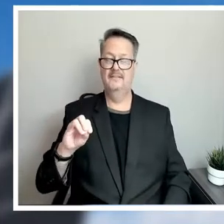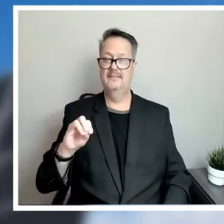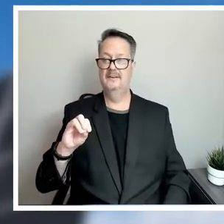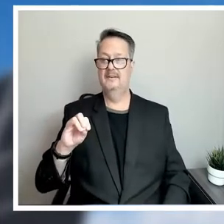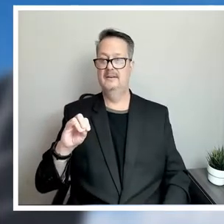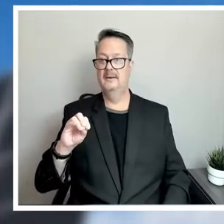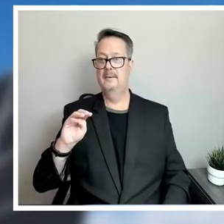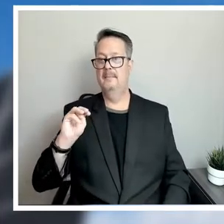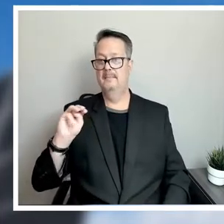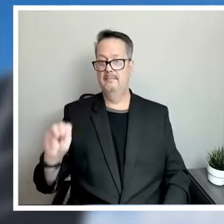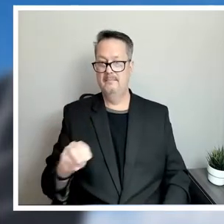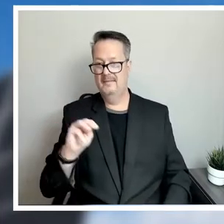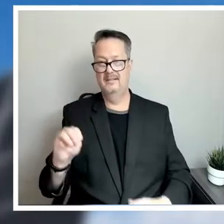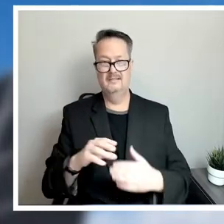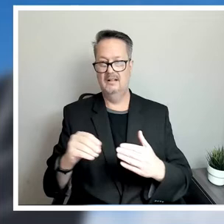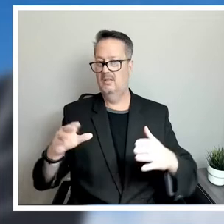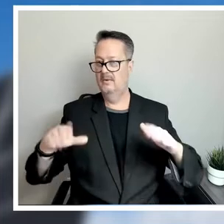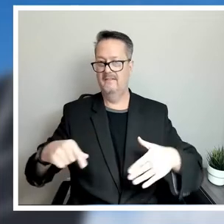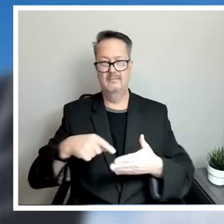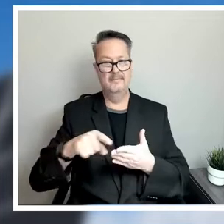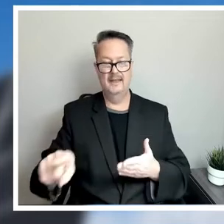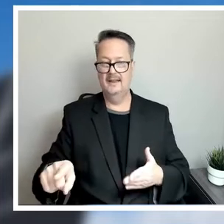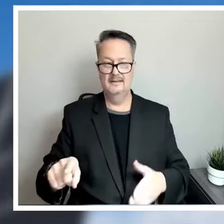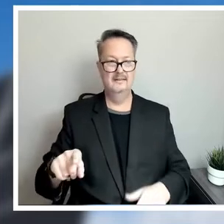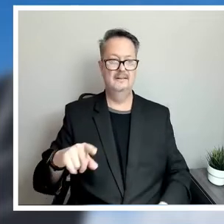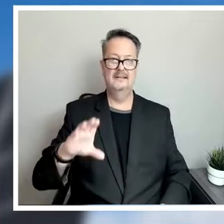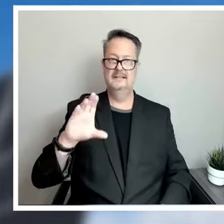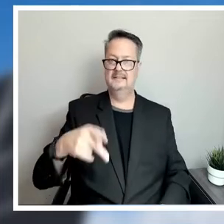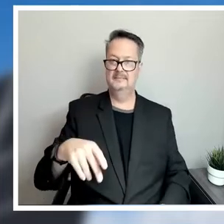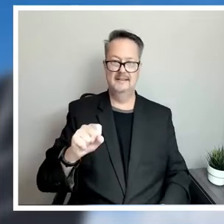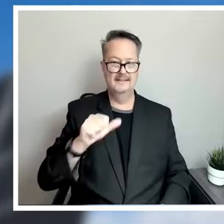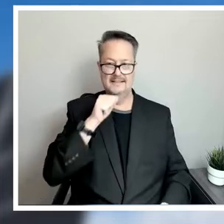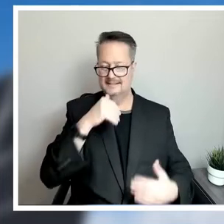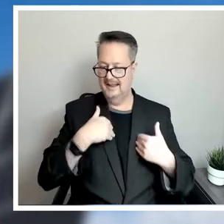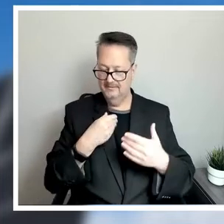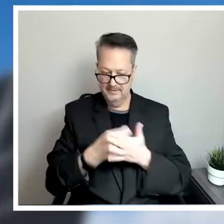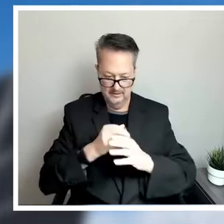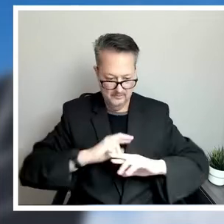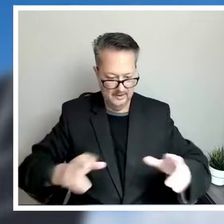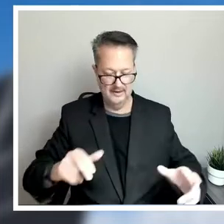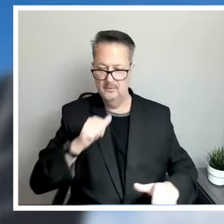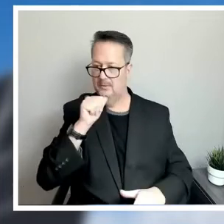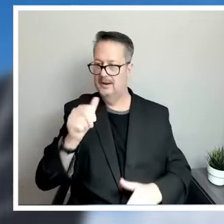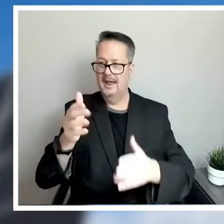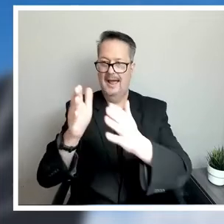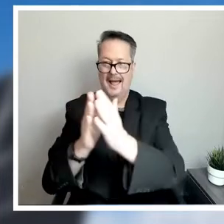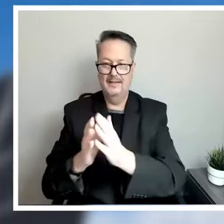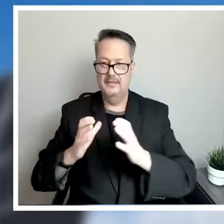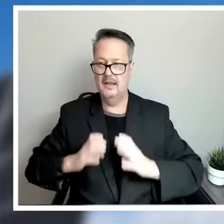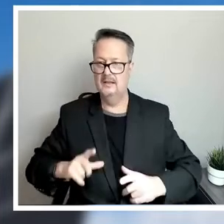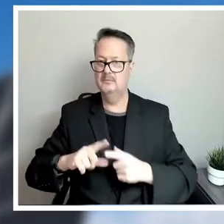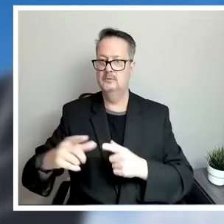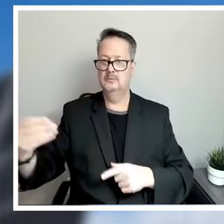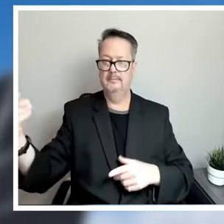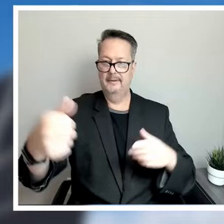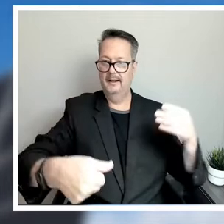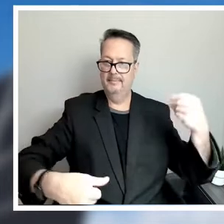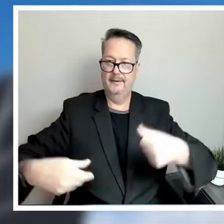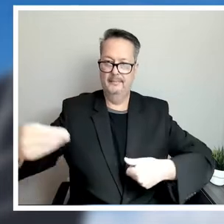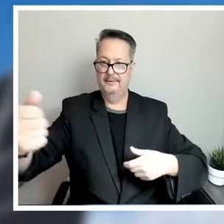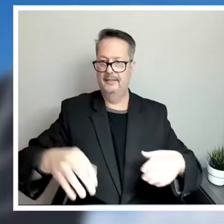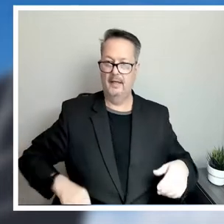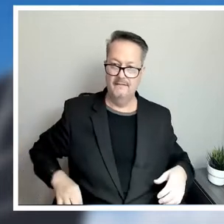not paid. CBS doesn't have money out the door for that. We are not asking our customers as part of this request to recover any of those dollars. We're going to let that